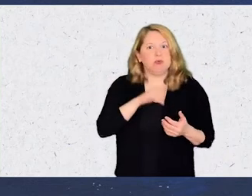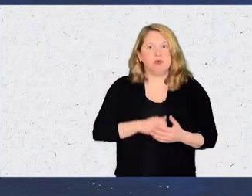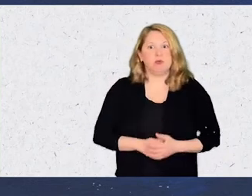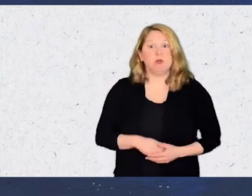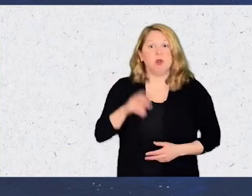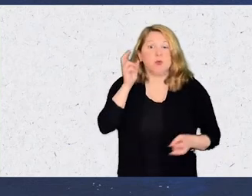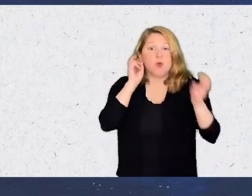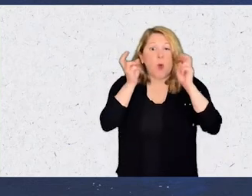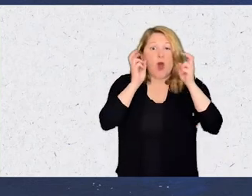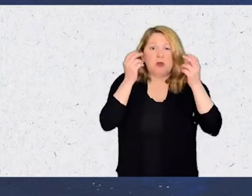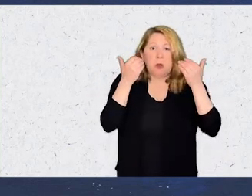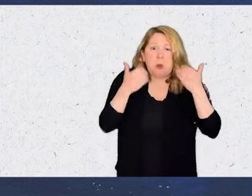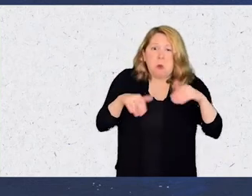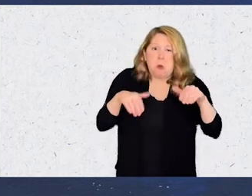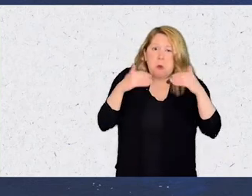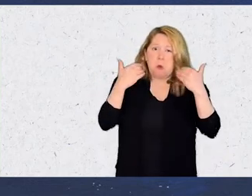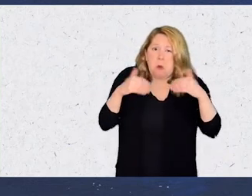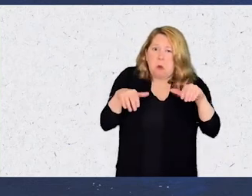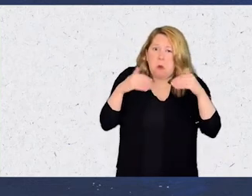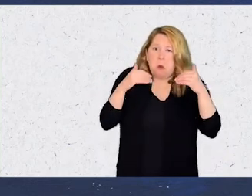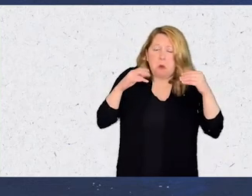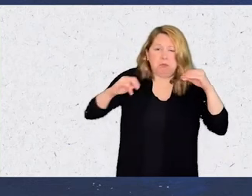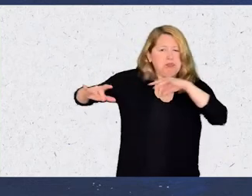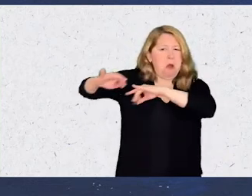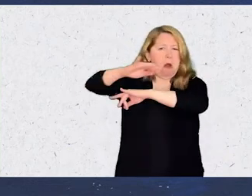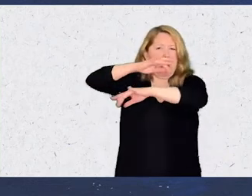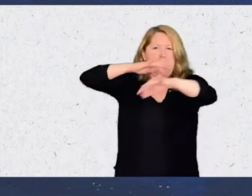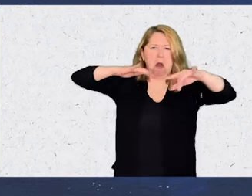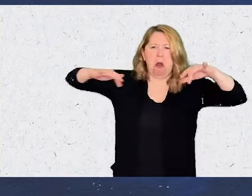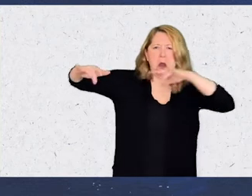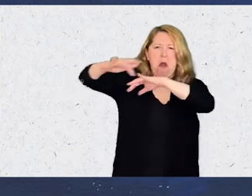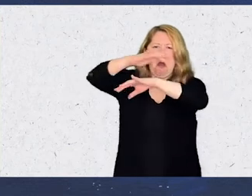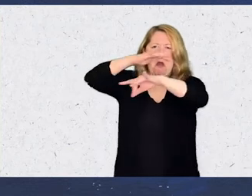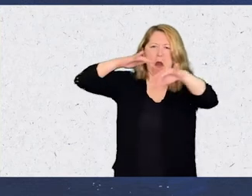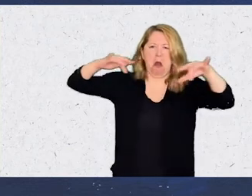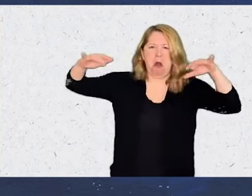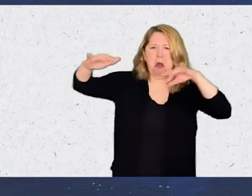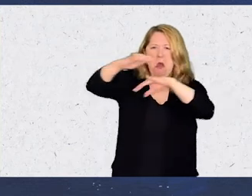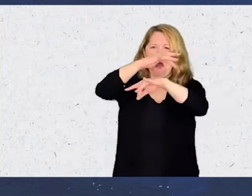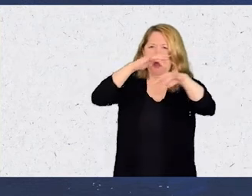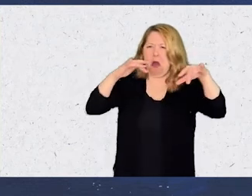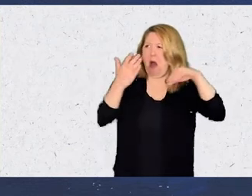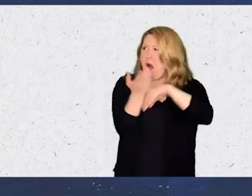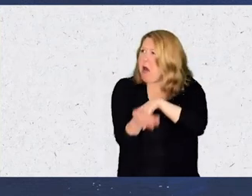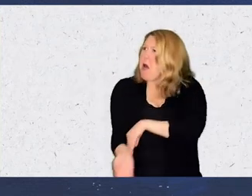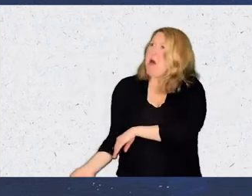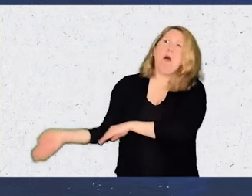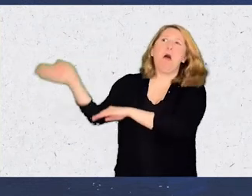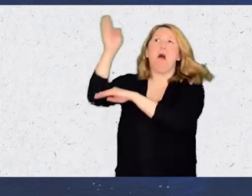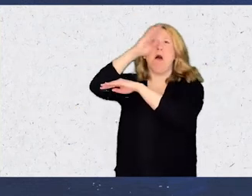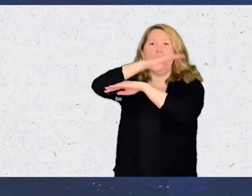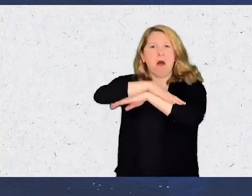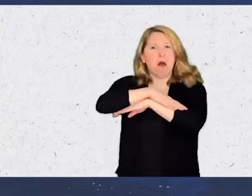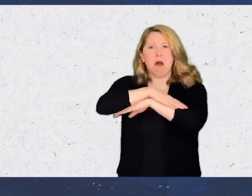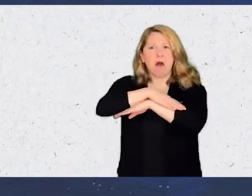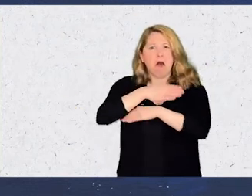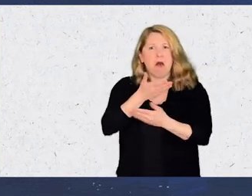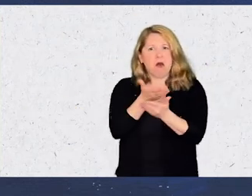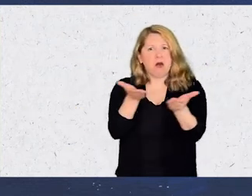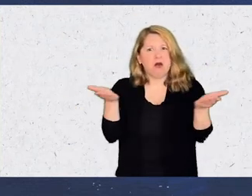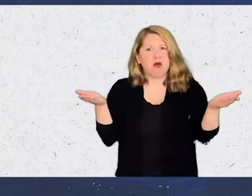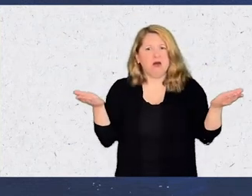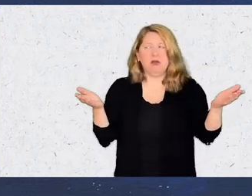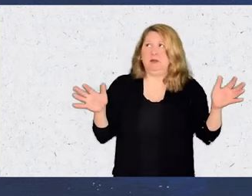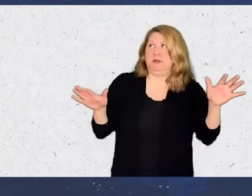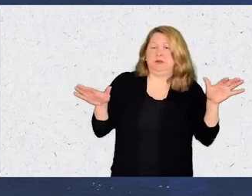The noise drowns almost every thought I have all